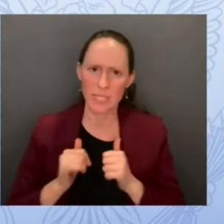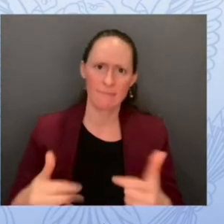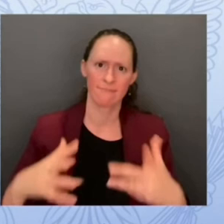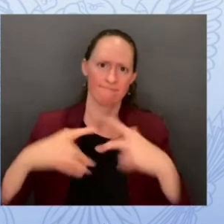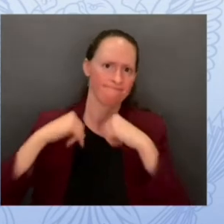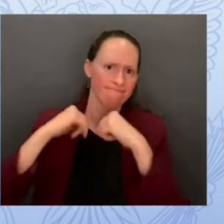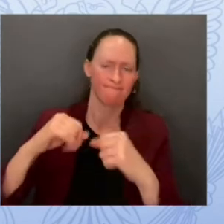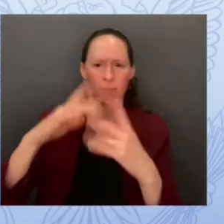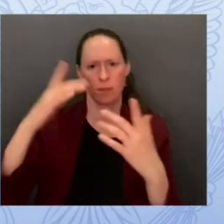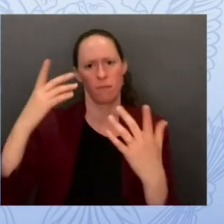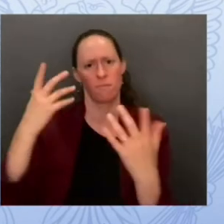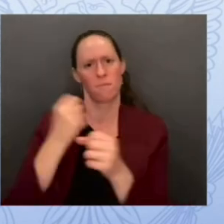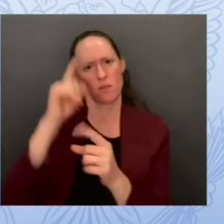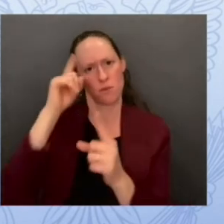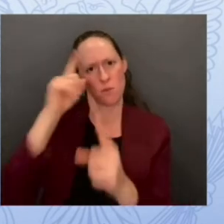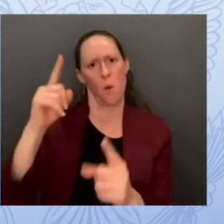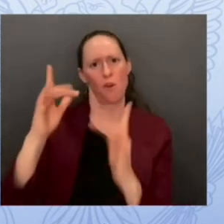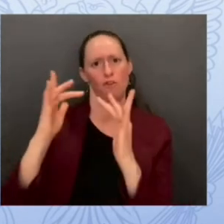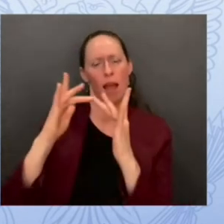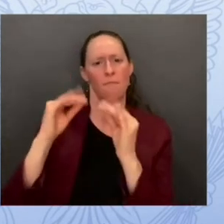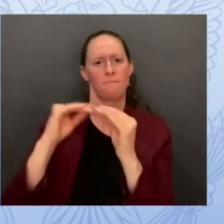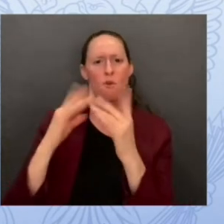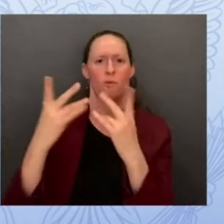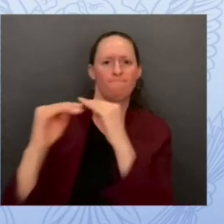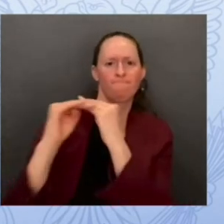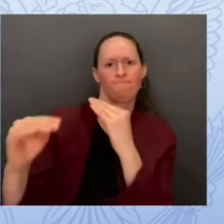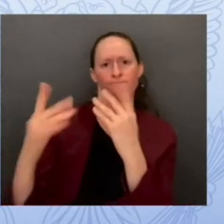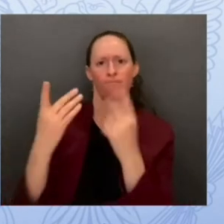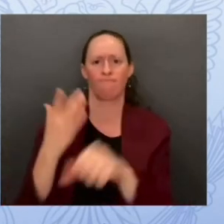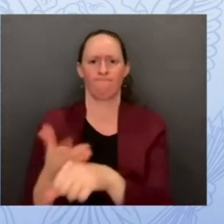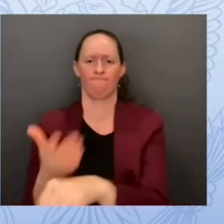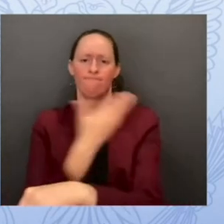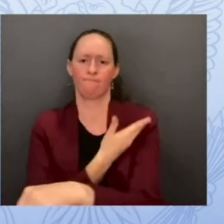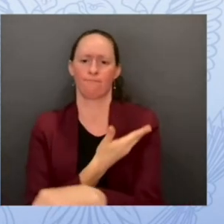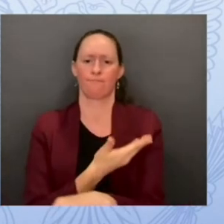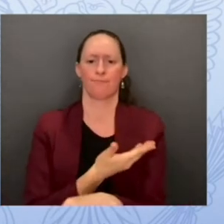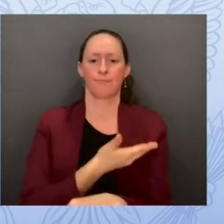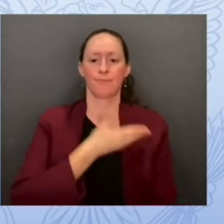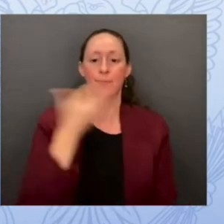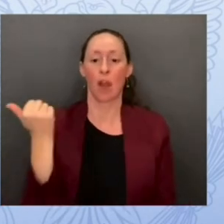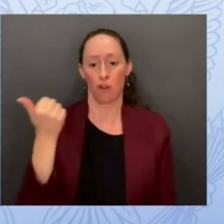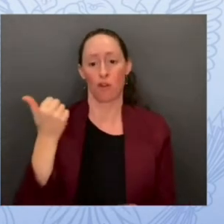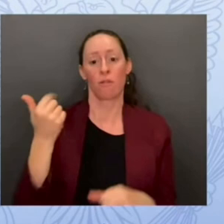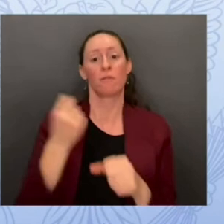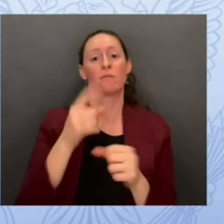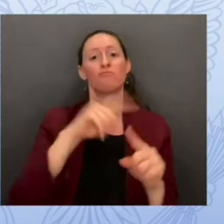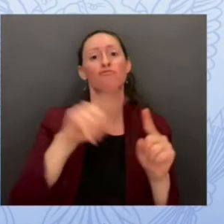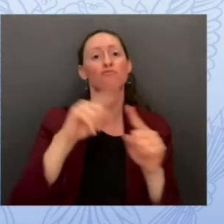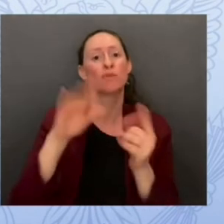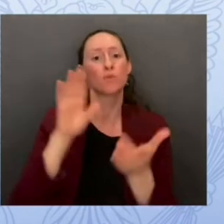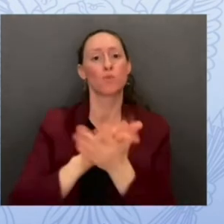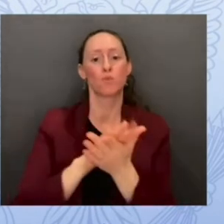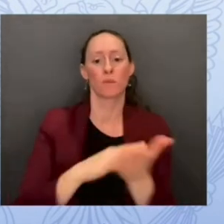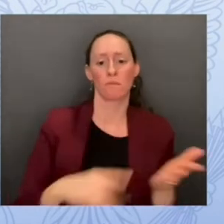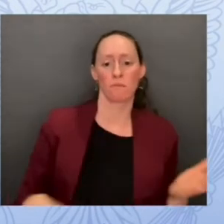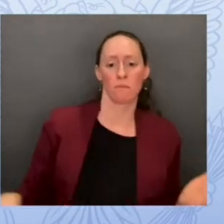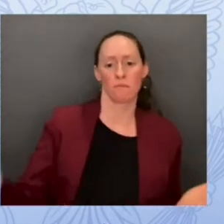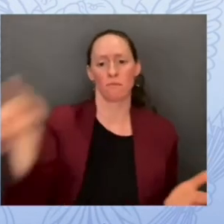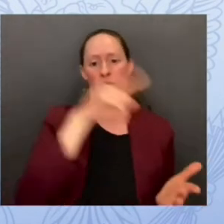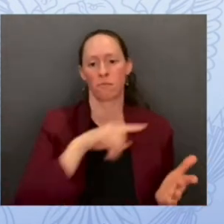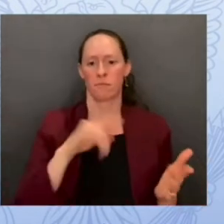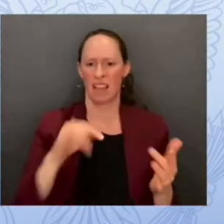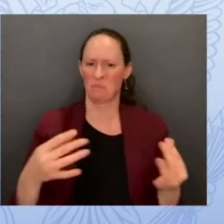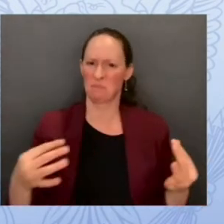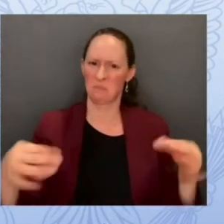schools um to help secure some of our nation's most important and vulnerable groups through this new initiative cloudflare